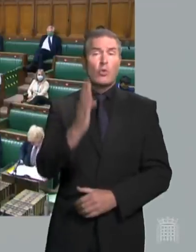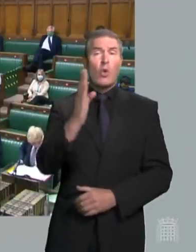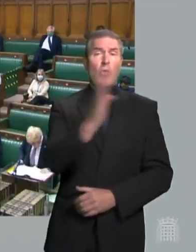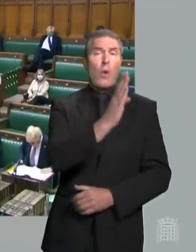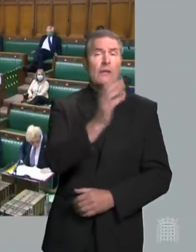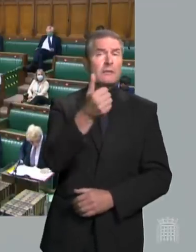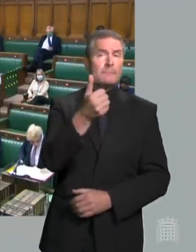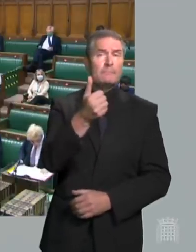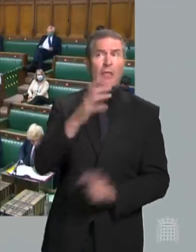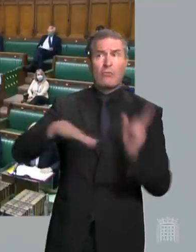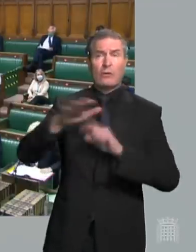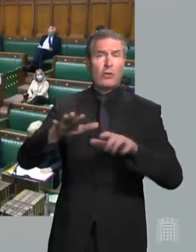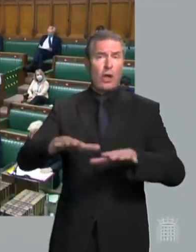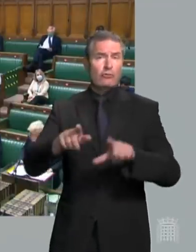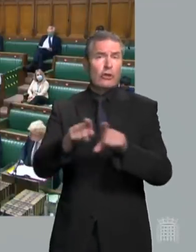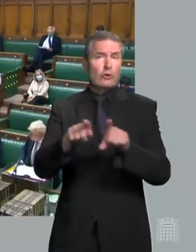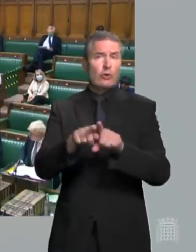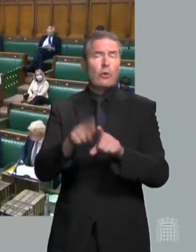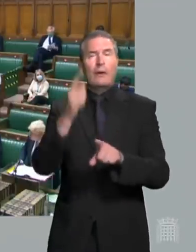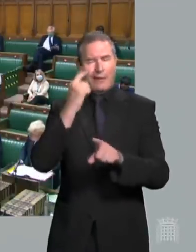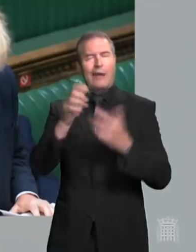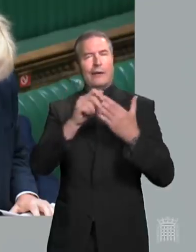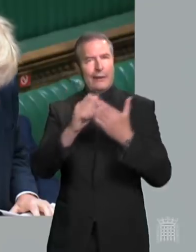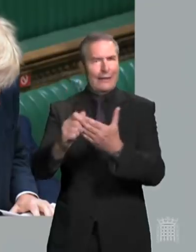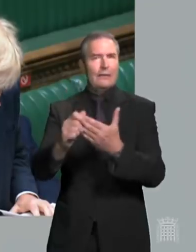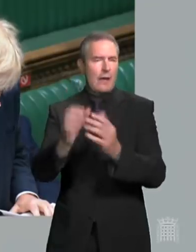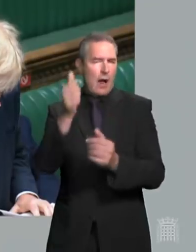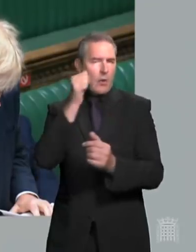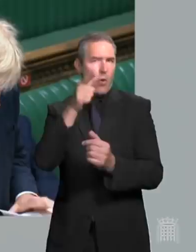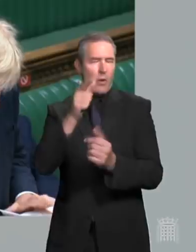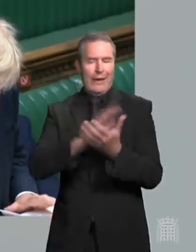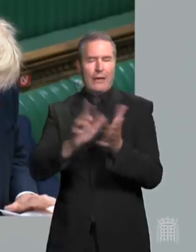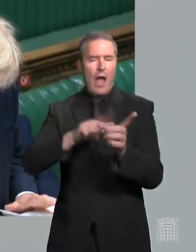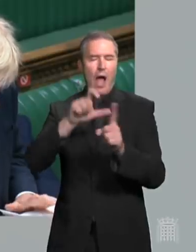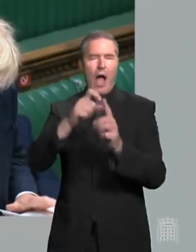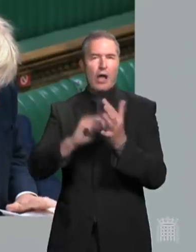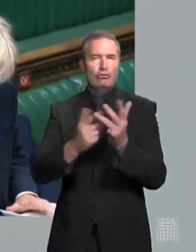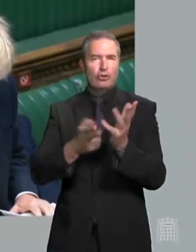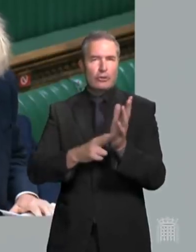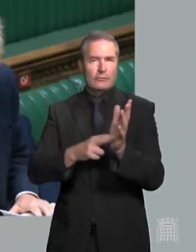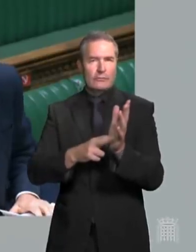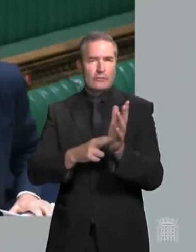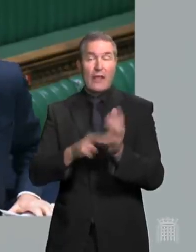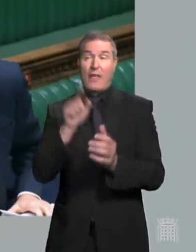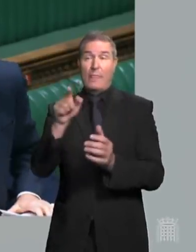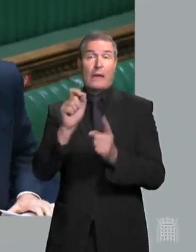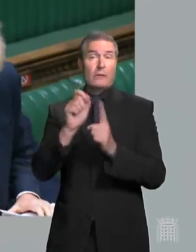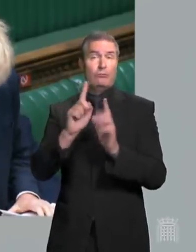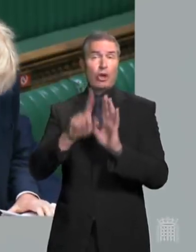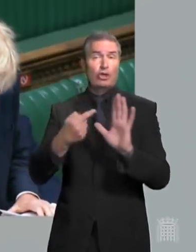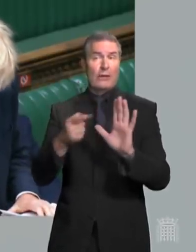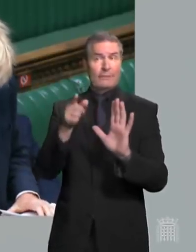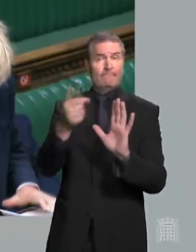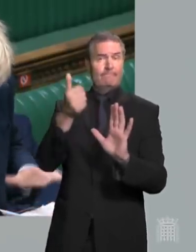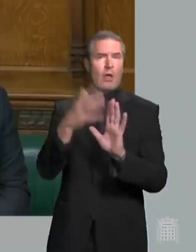the rest of this country, can be a world leader, will be a world leader in hydrogen technology. And I think the High Net project is an excellent